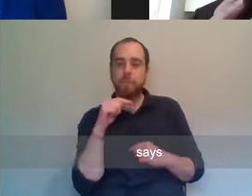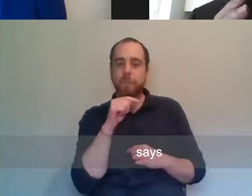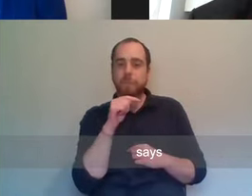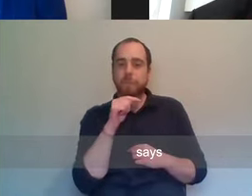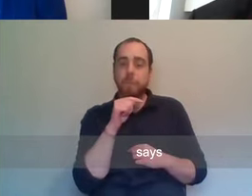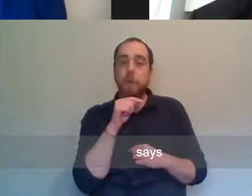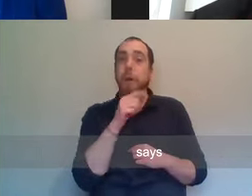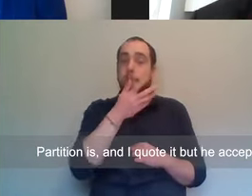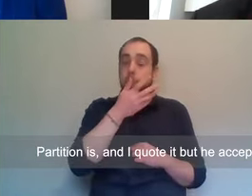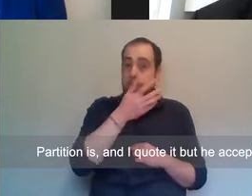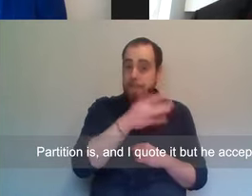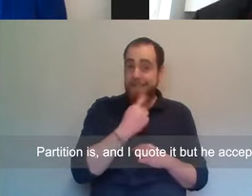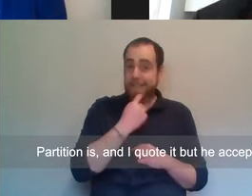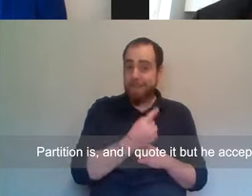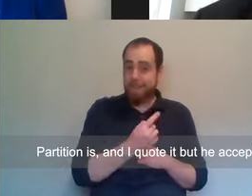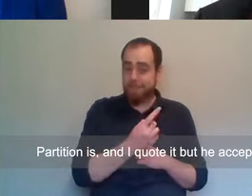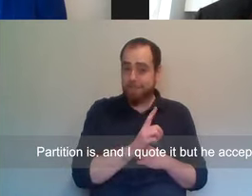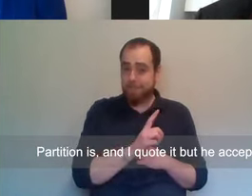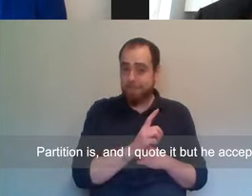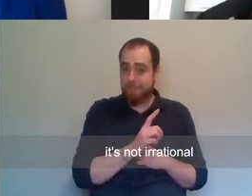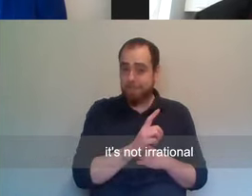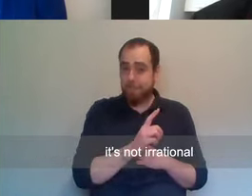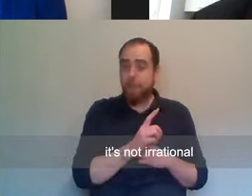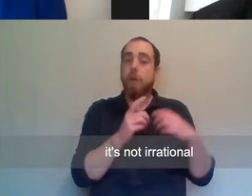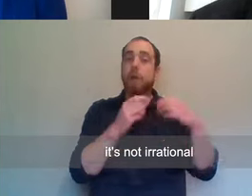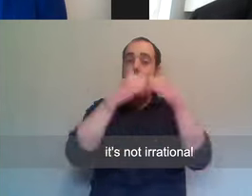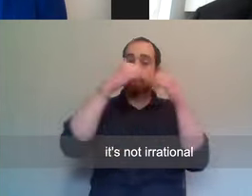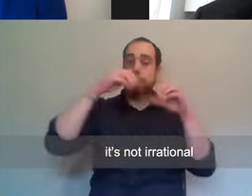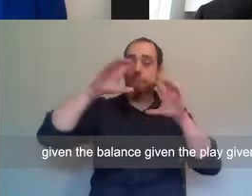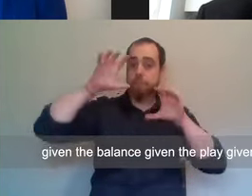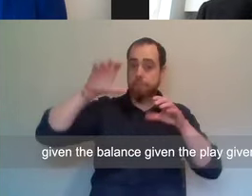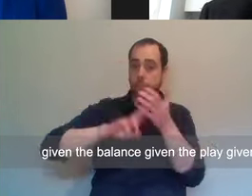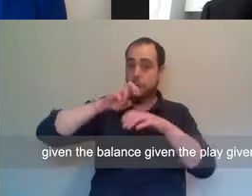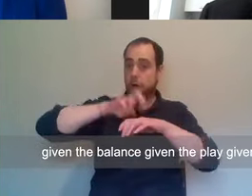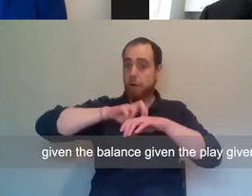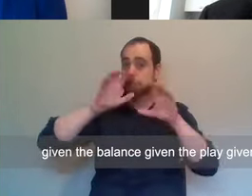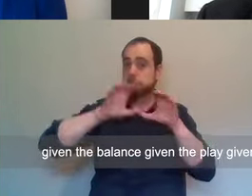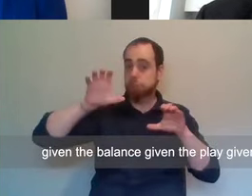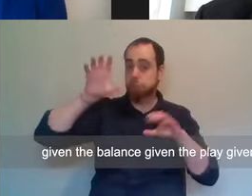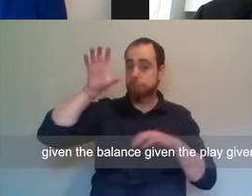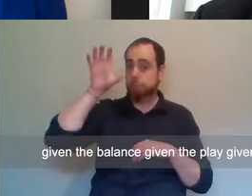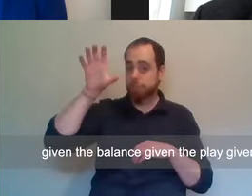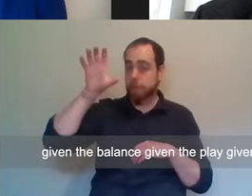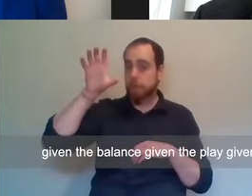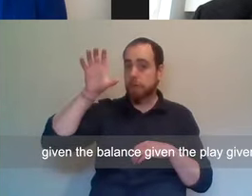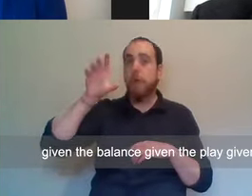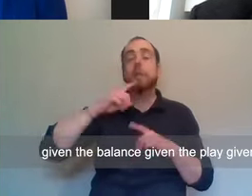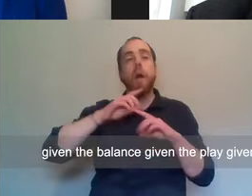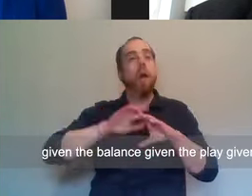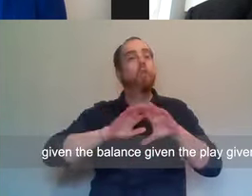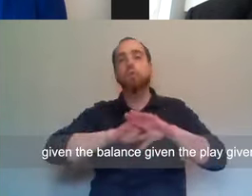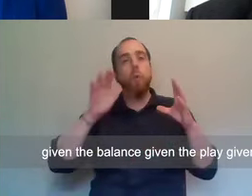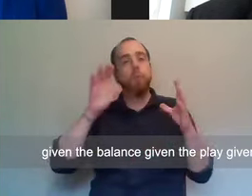also says Partition is, quote, he's not saying he's correct or he endorses it, but he accepts it's not irrational, given